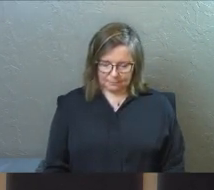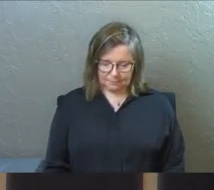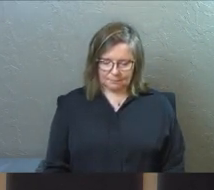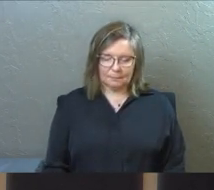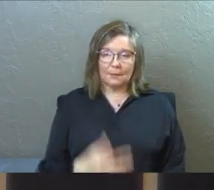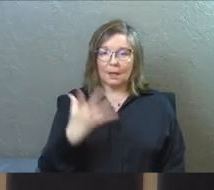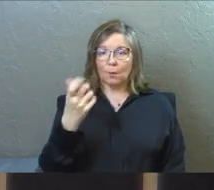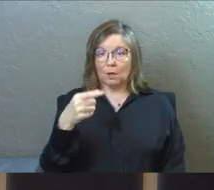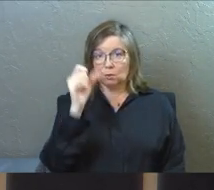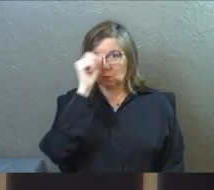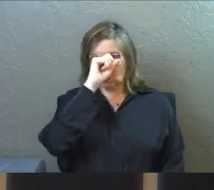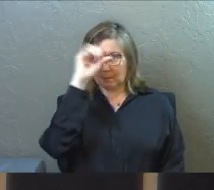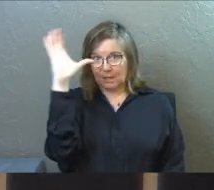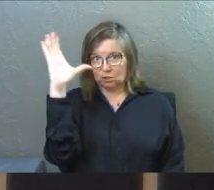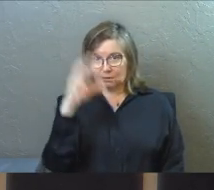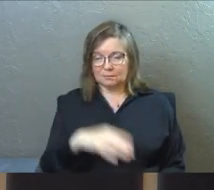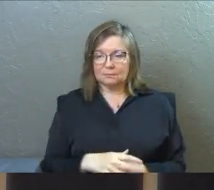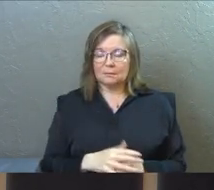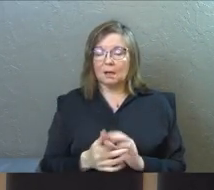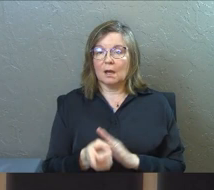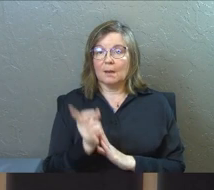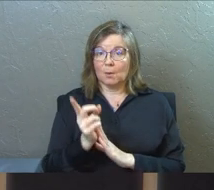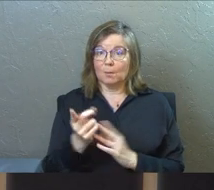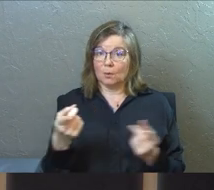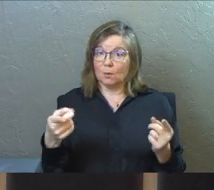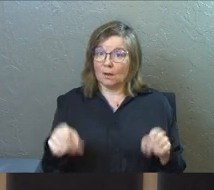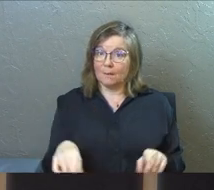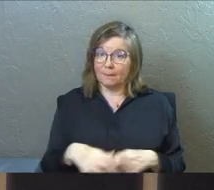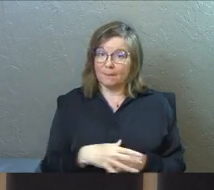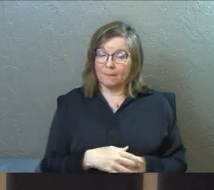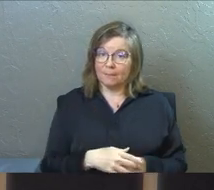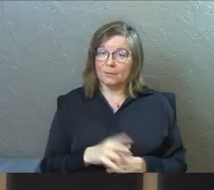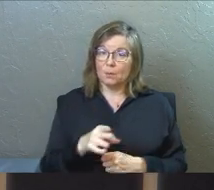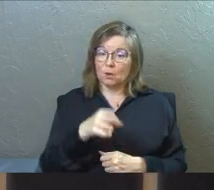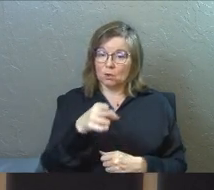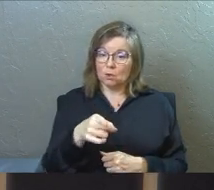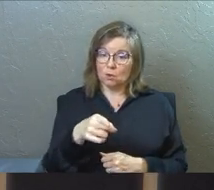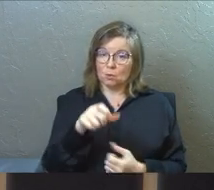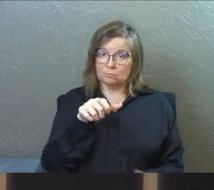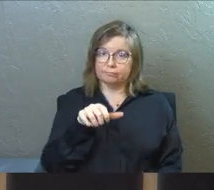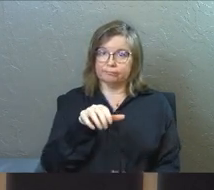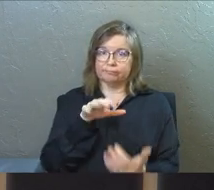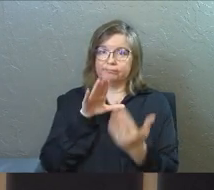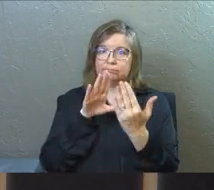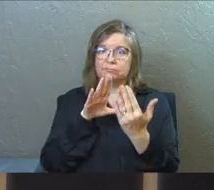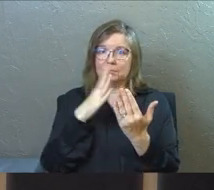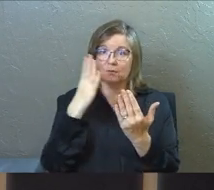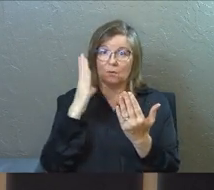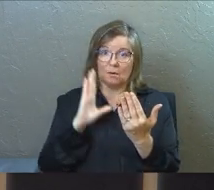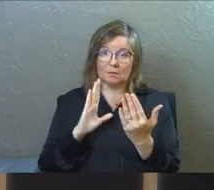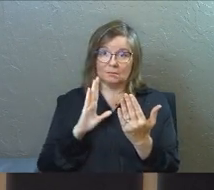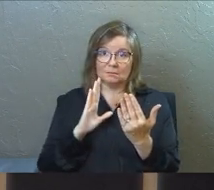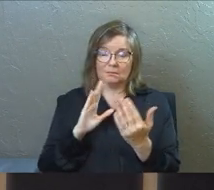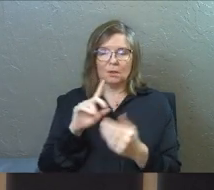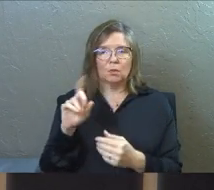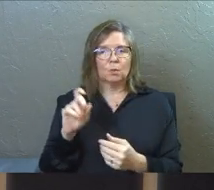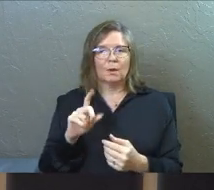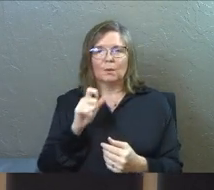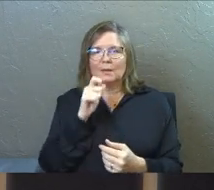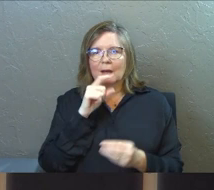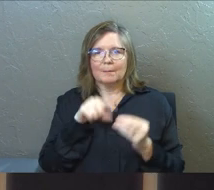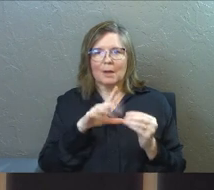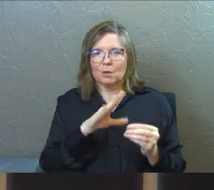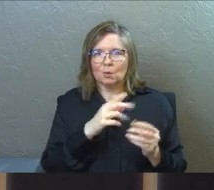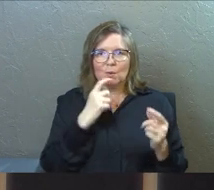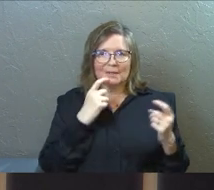So I want you to imagine it. A moment will come where you will stand before God. And the question will